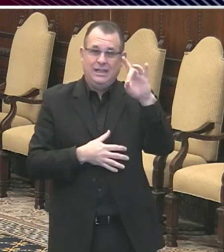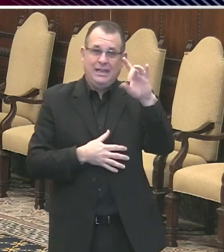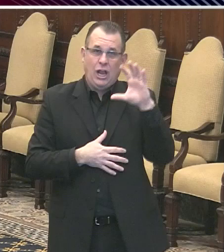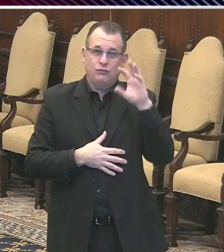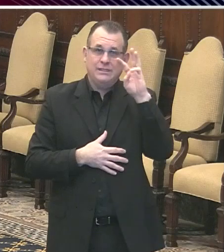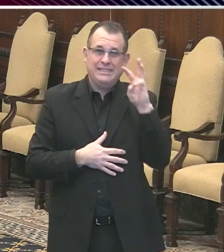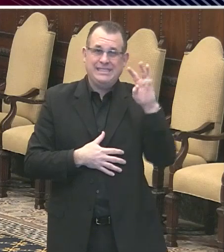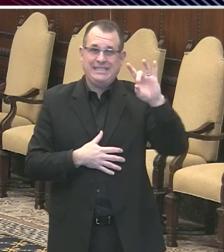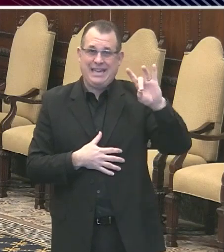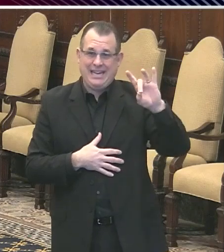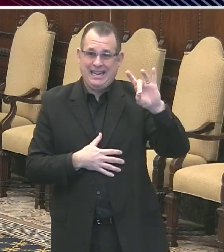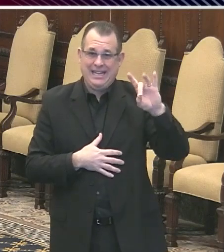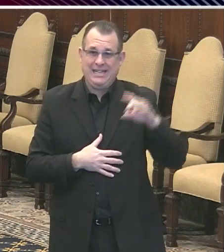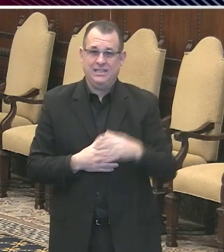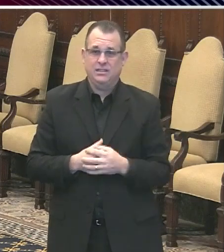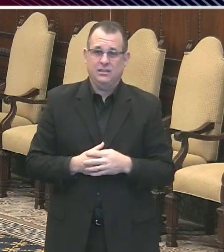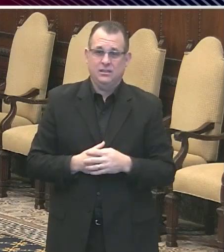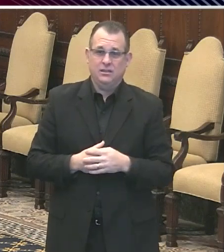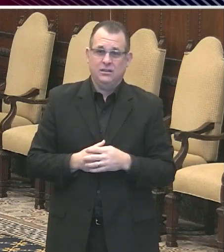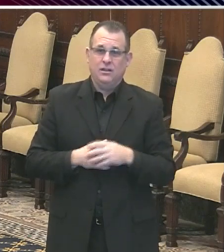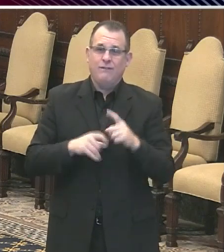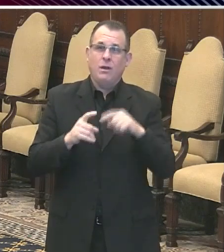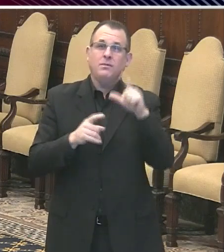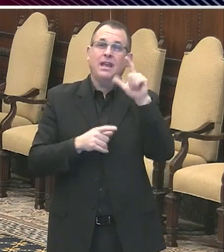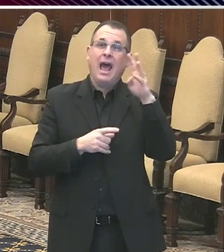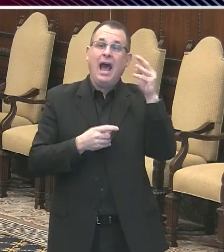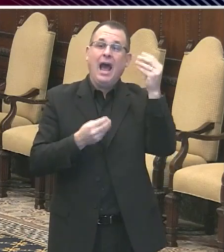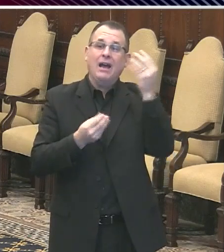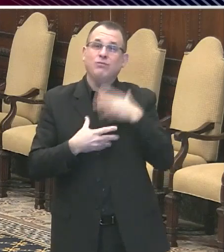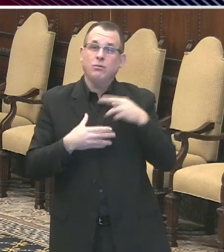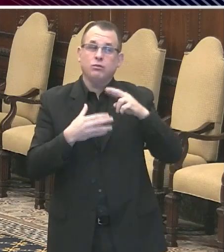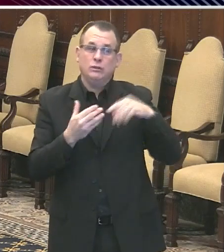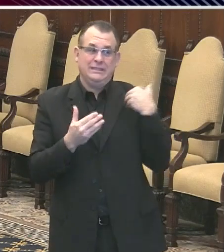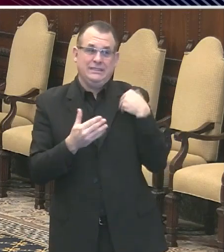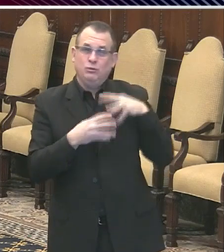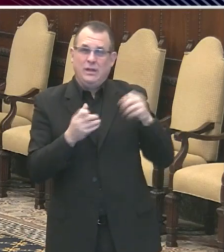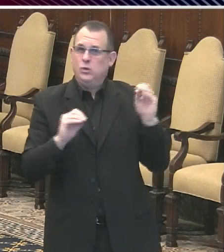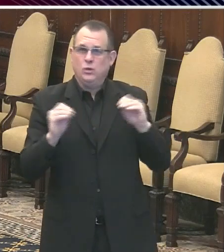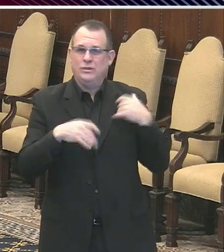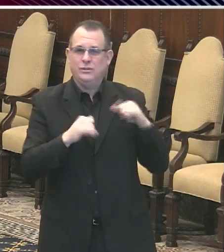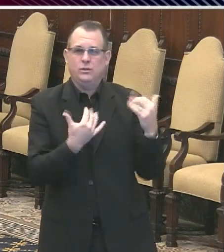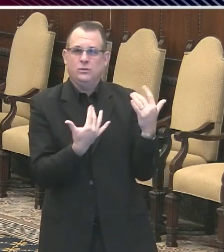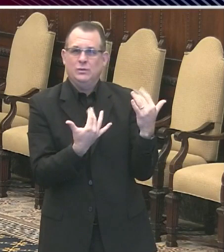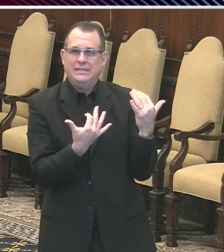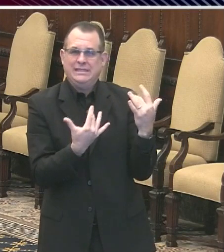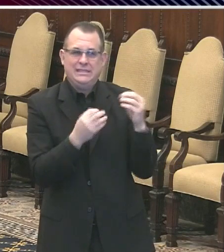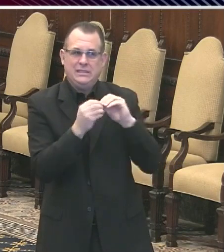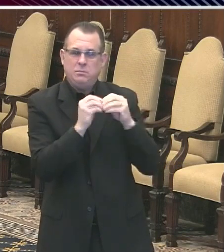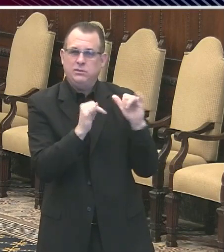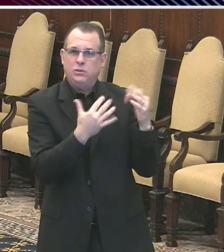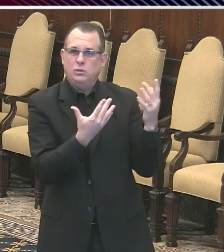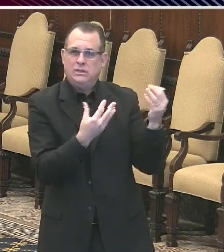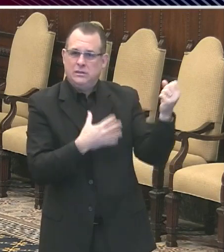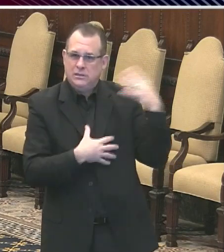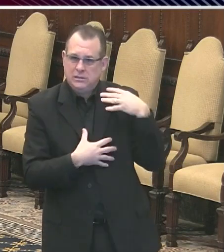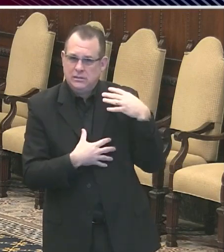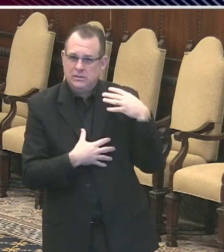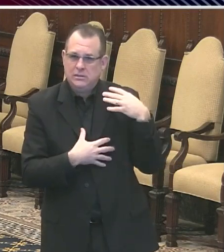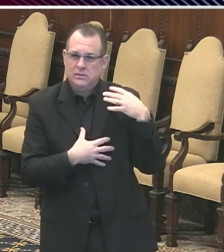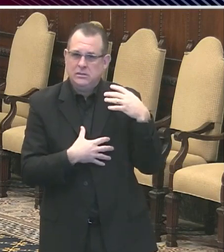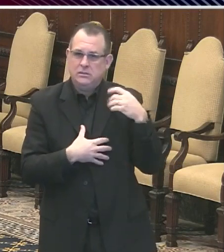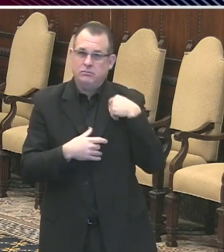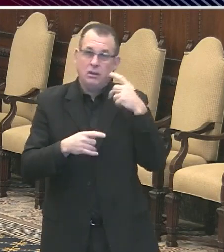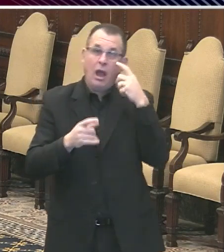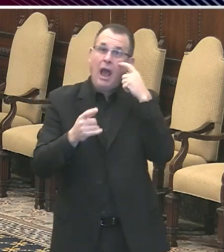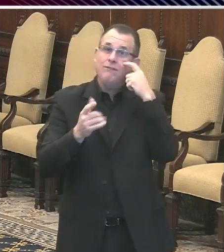we know we get incomplete reporting from laboratories over the weekend, and that includes the numbers today. Still, when we look back over the last couple of weeks, when we look at the cases